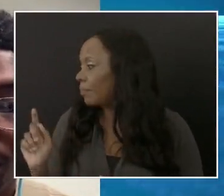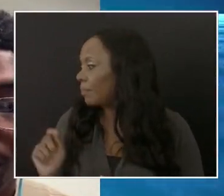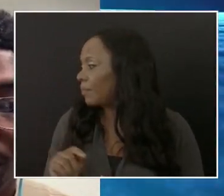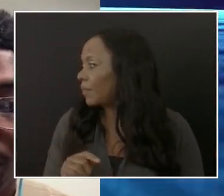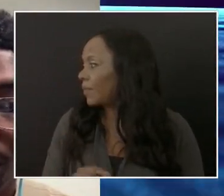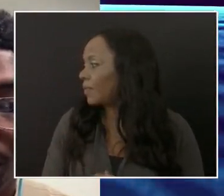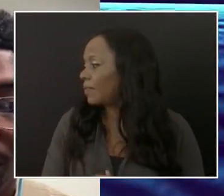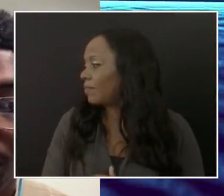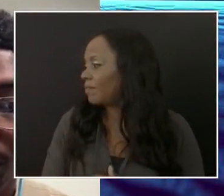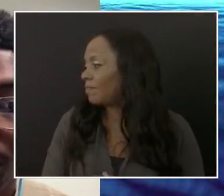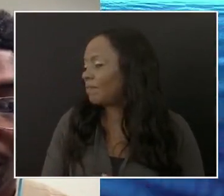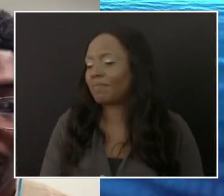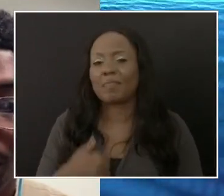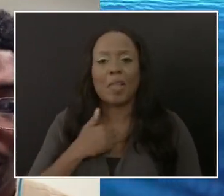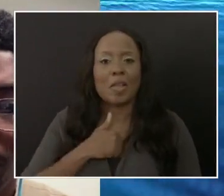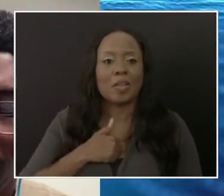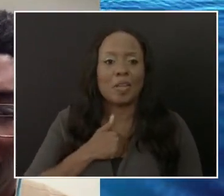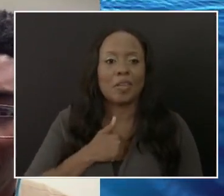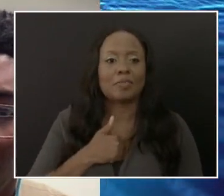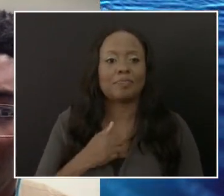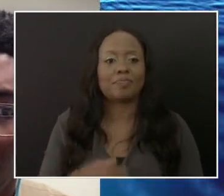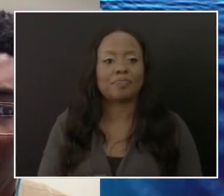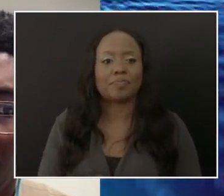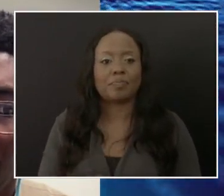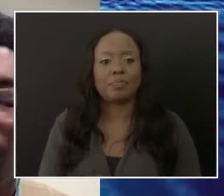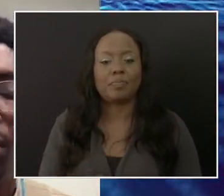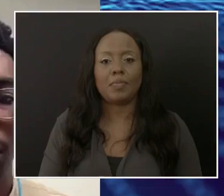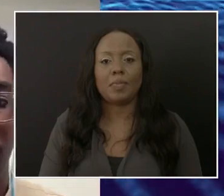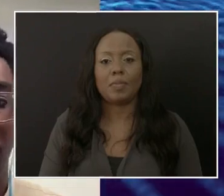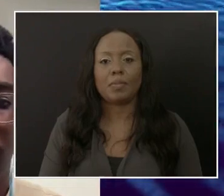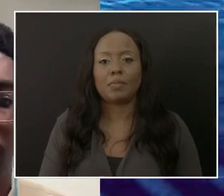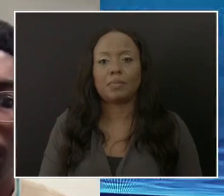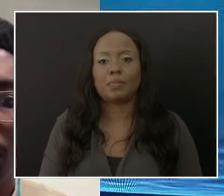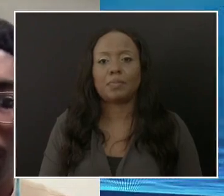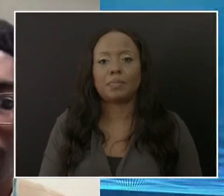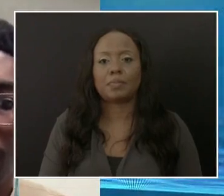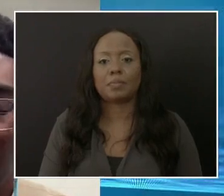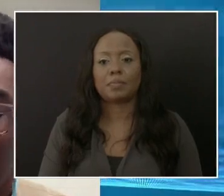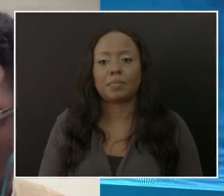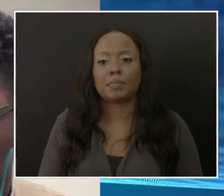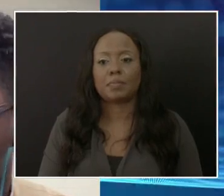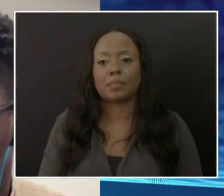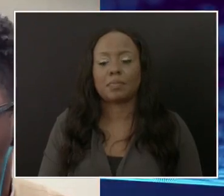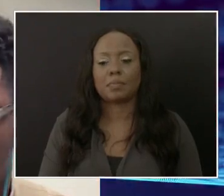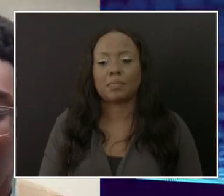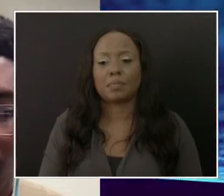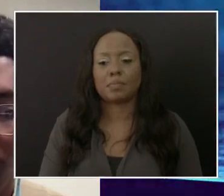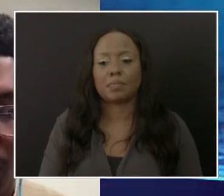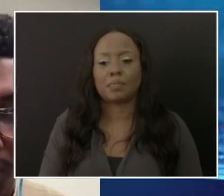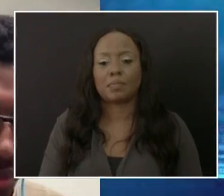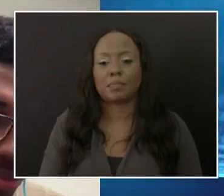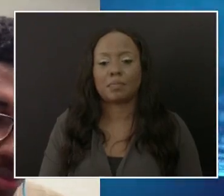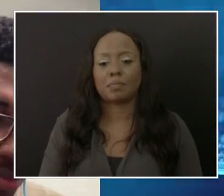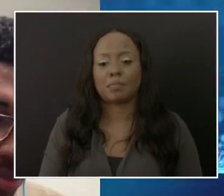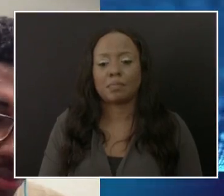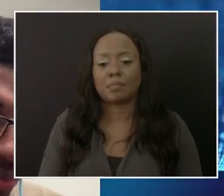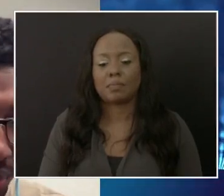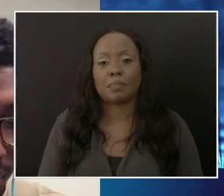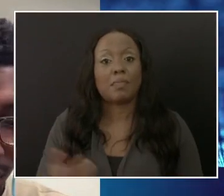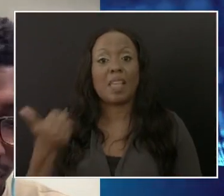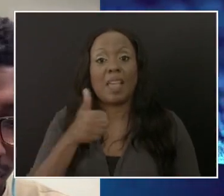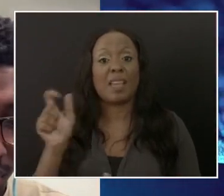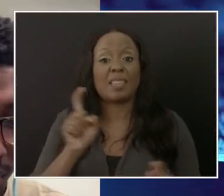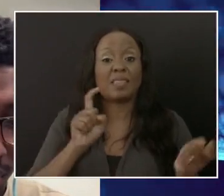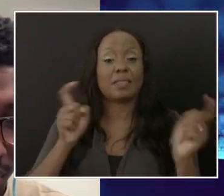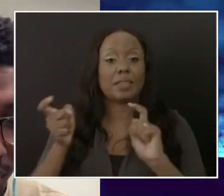of any changes of any of the directives